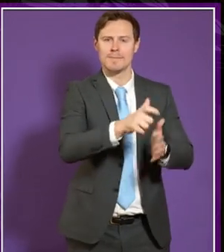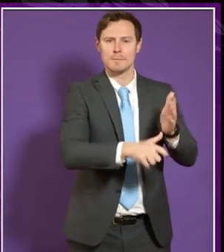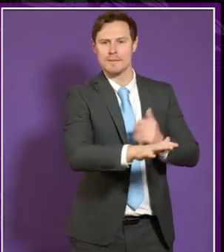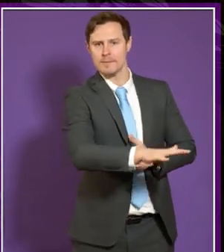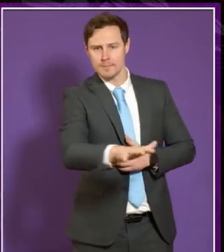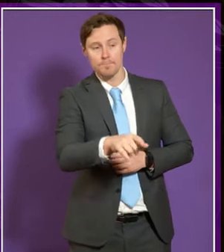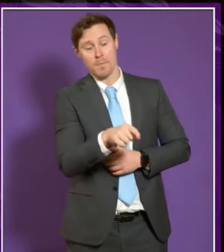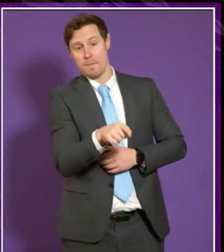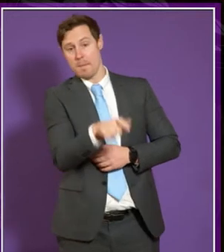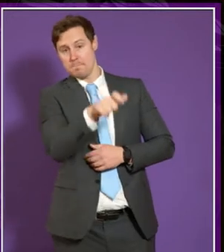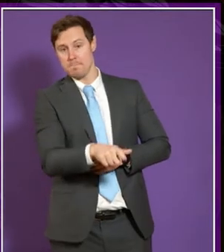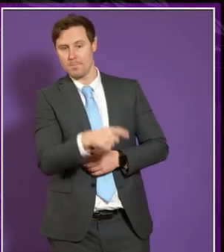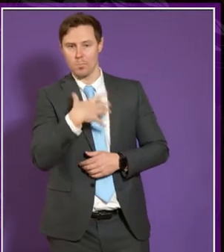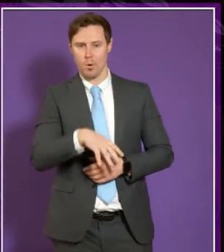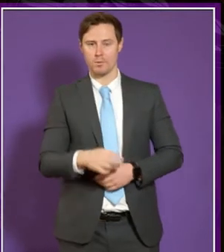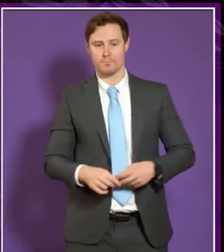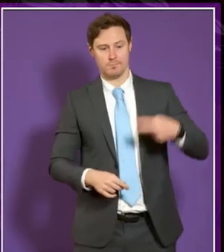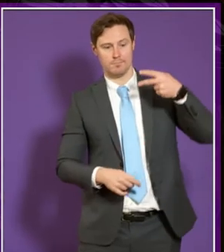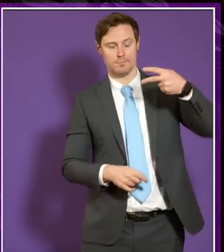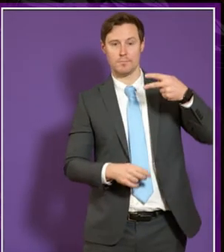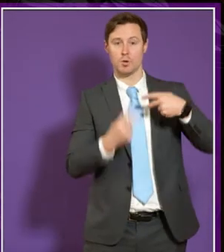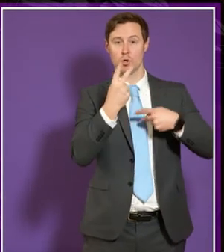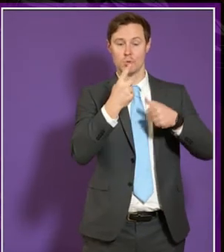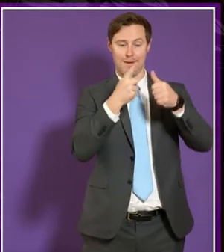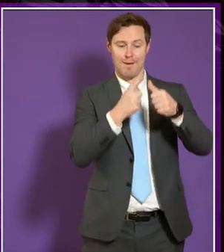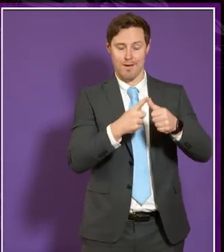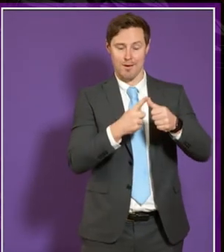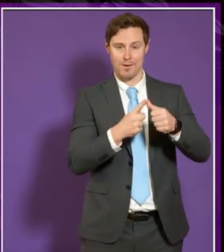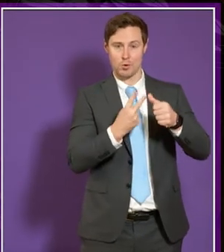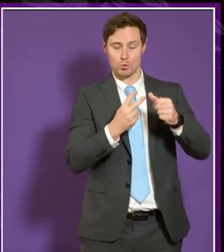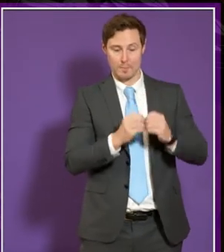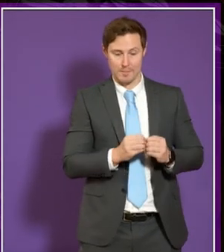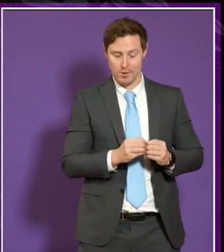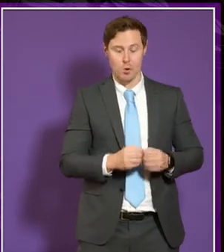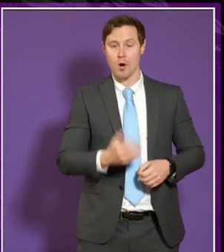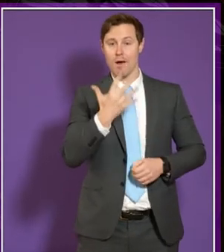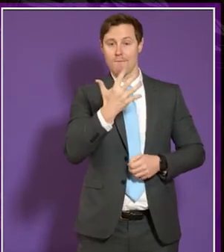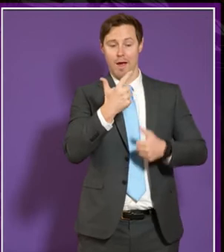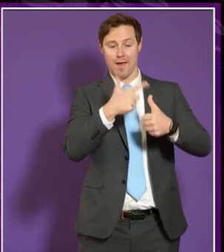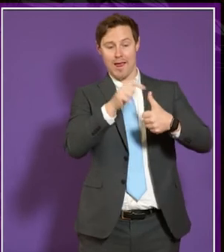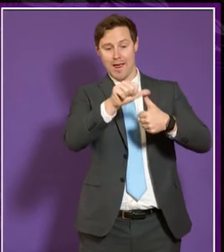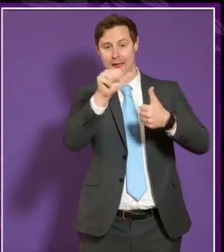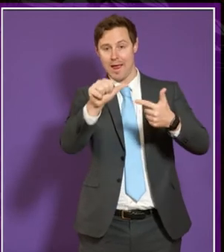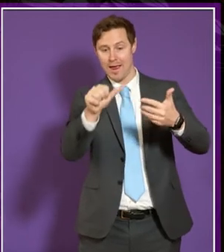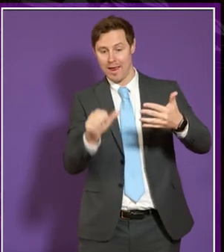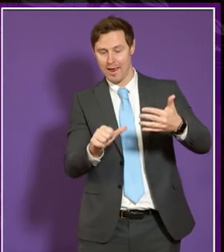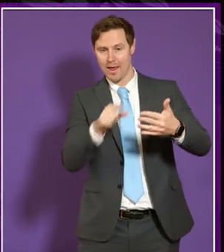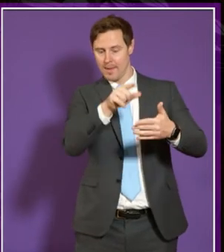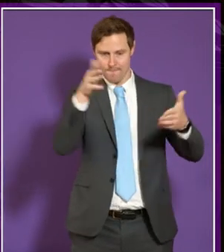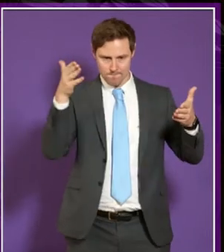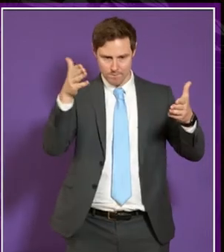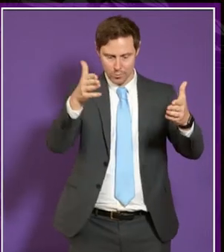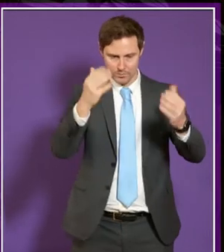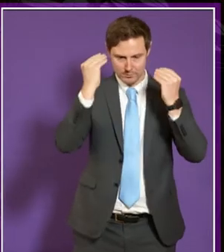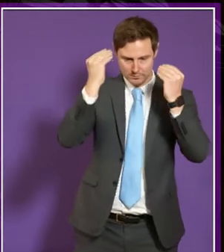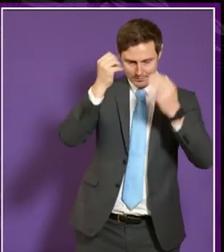get their two a's and three b's or to get their five a's or whatever that's the only thing they could do is to focus on their academic work